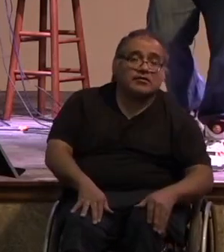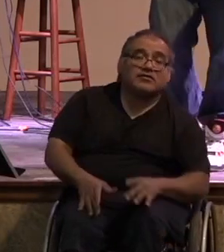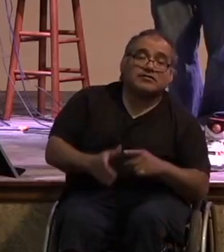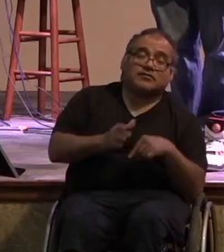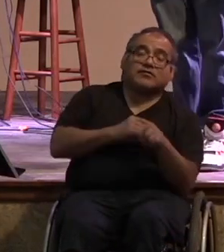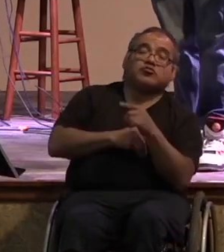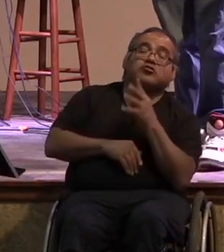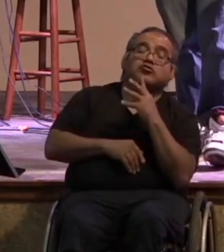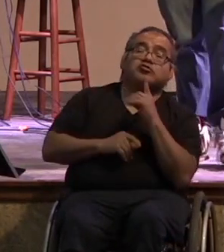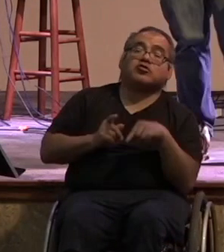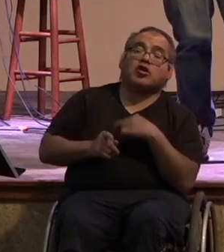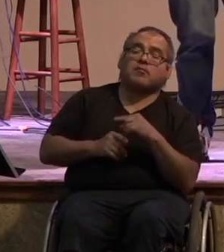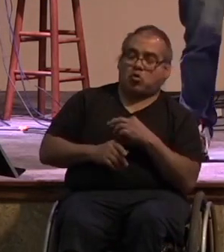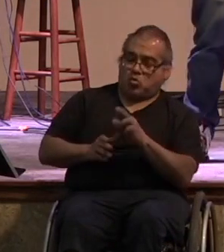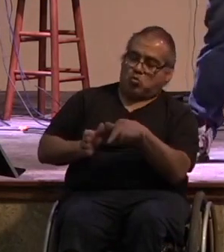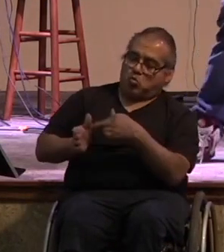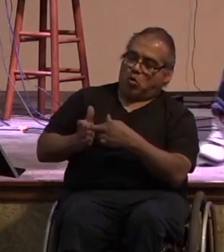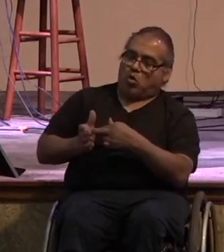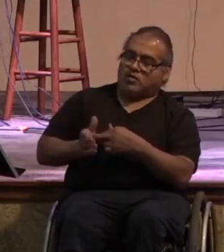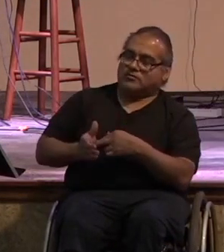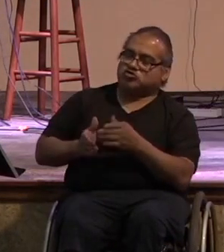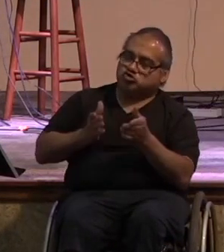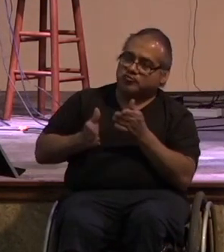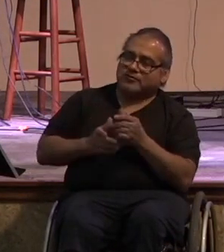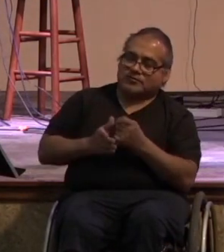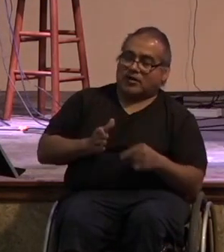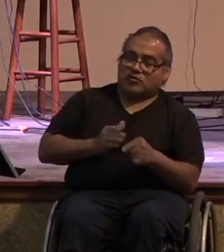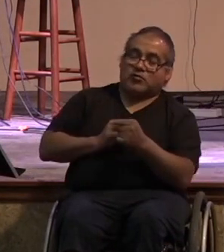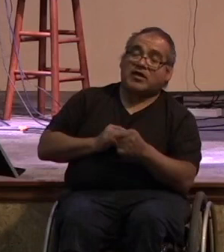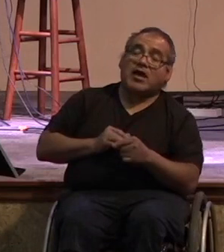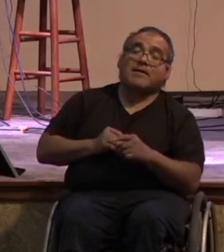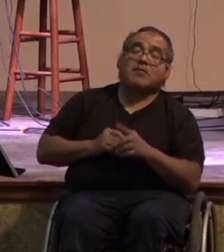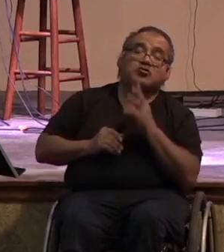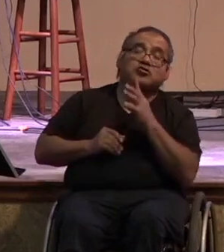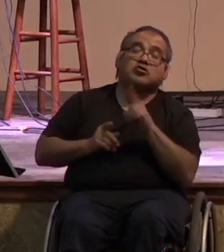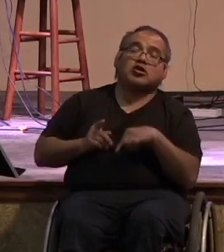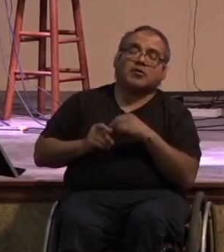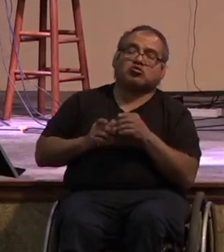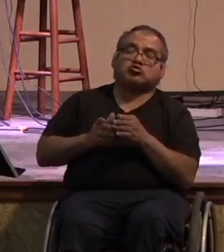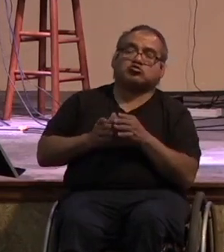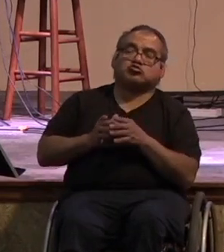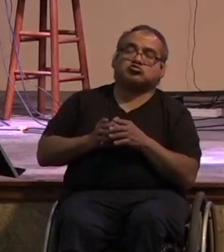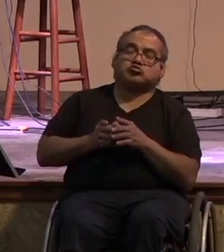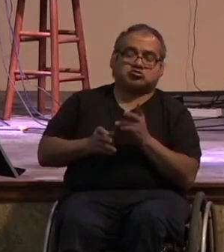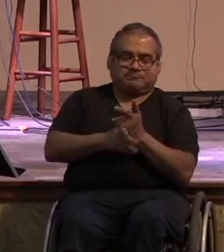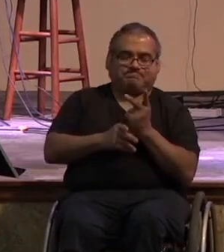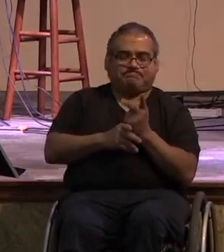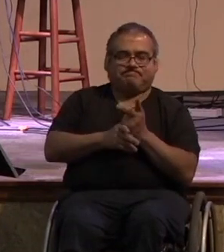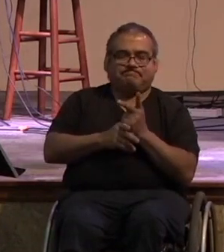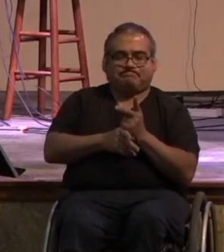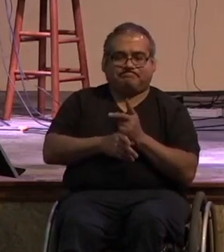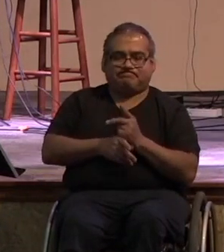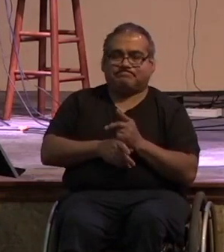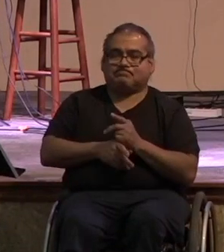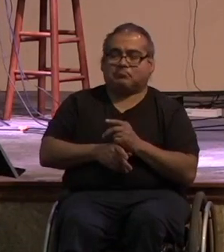we're going to talk about our roles and our serving and everything else next week but it's part of stewardship also so i'm going to touch on it i promised